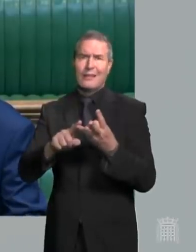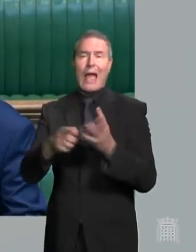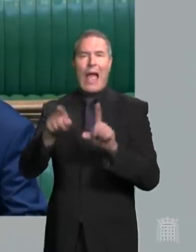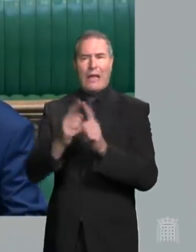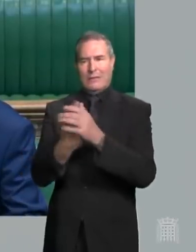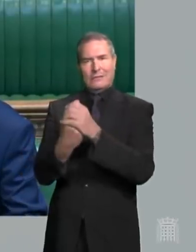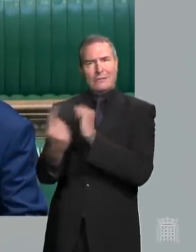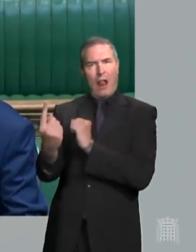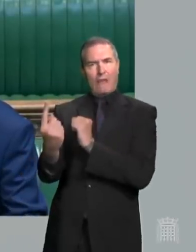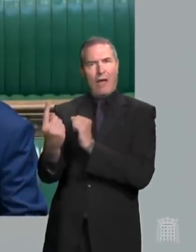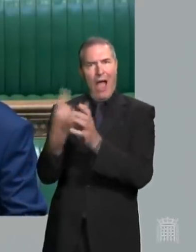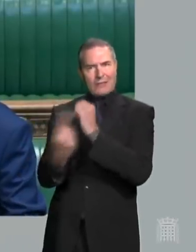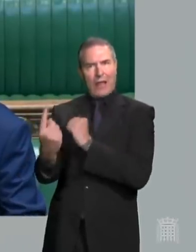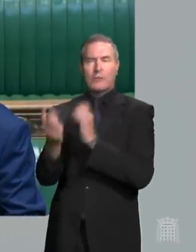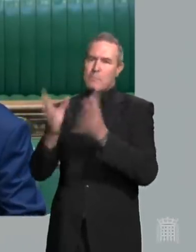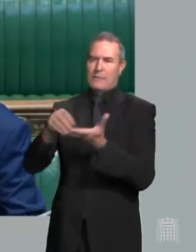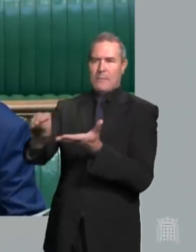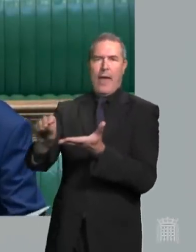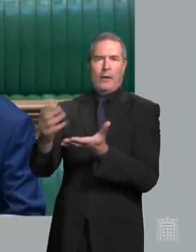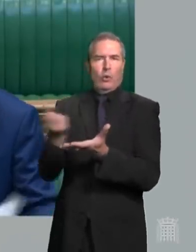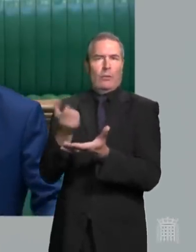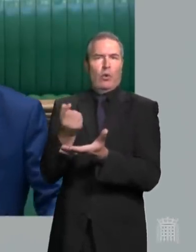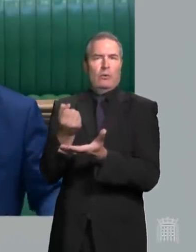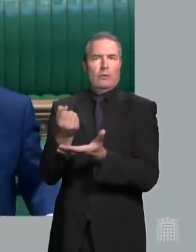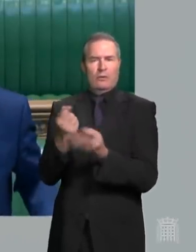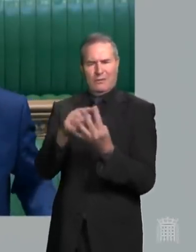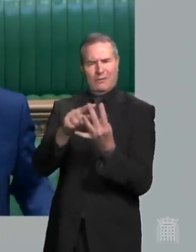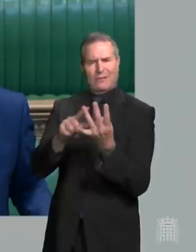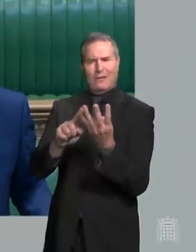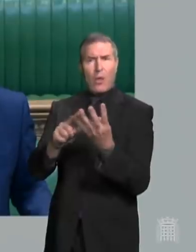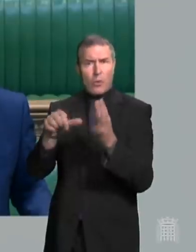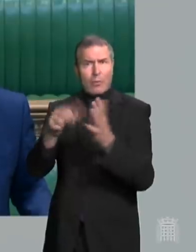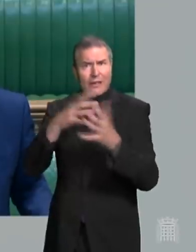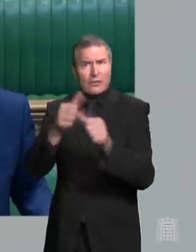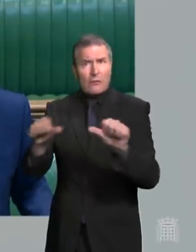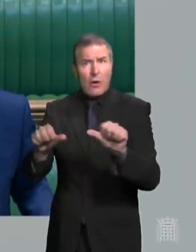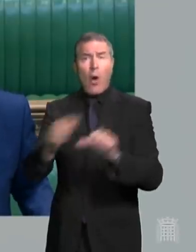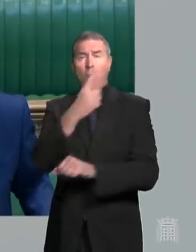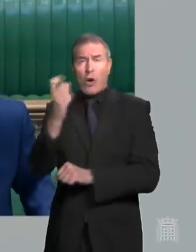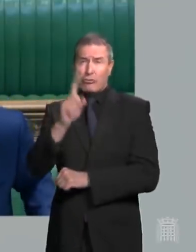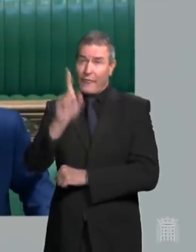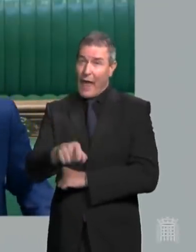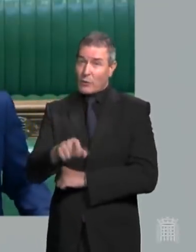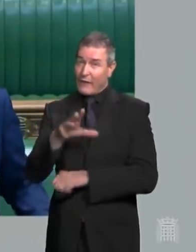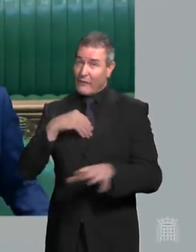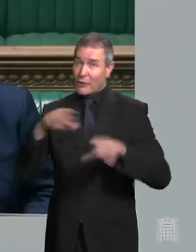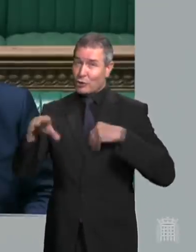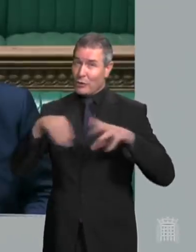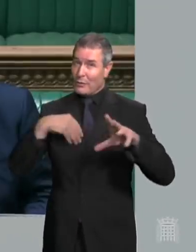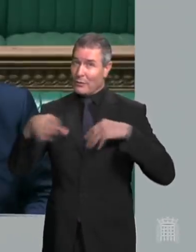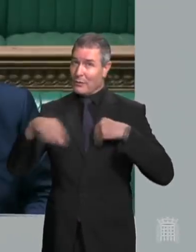-isolation. The Prime Minister can't just wish away the practical problems that 100,000 infections a day are going to cause.